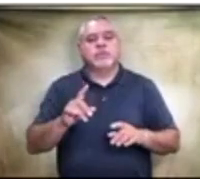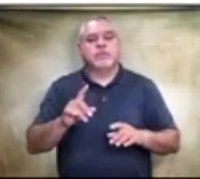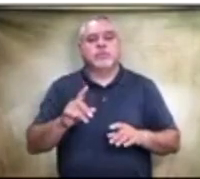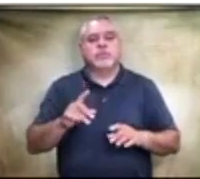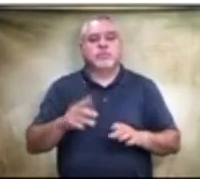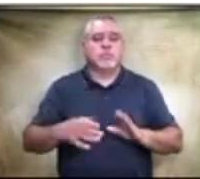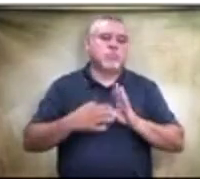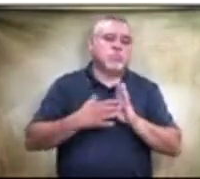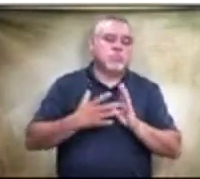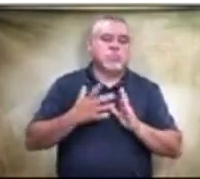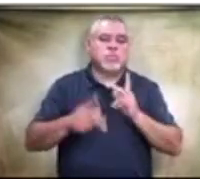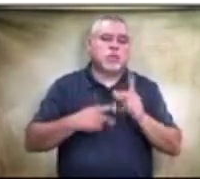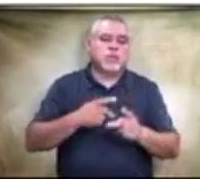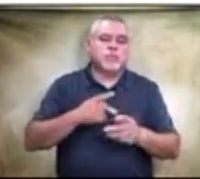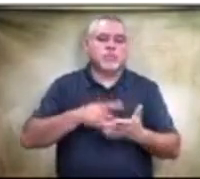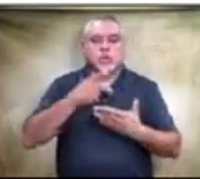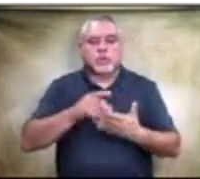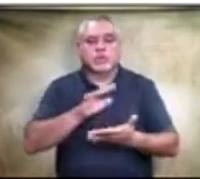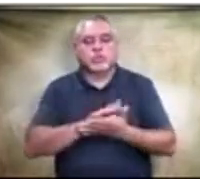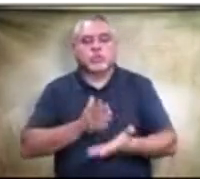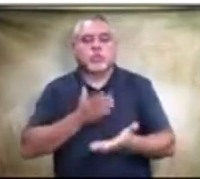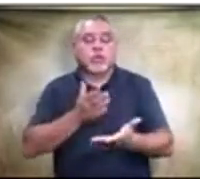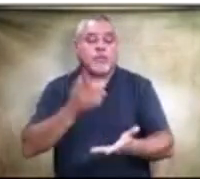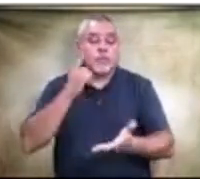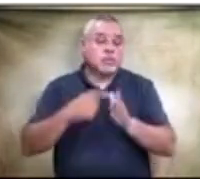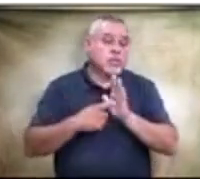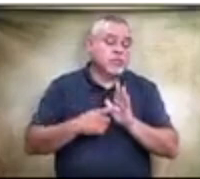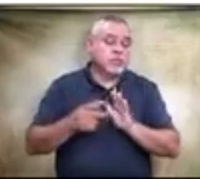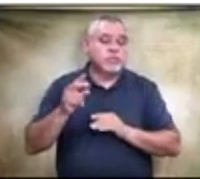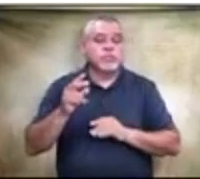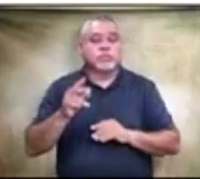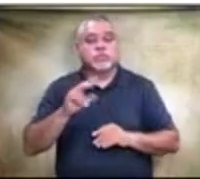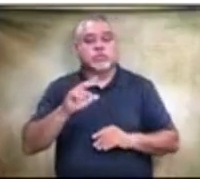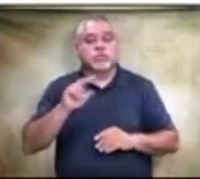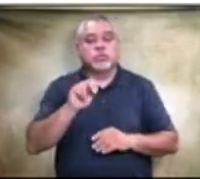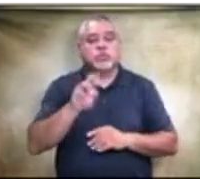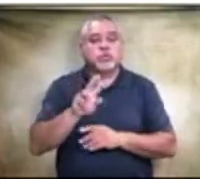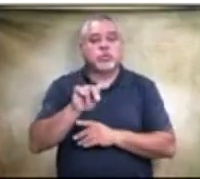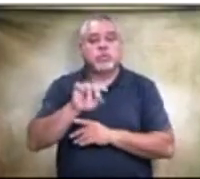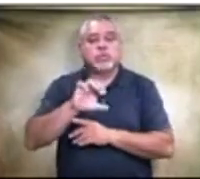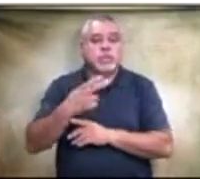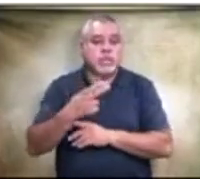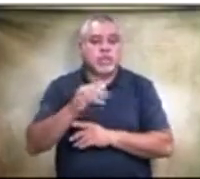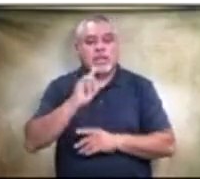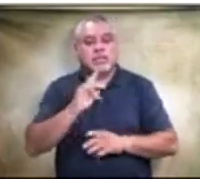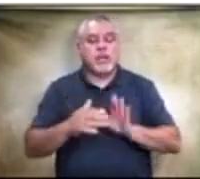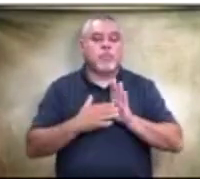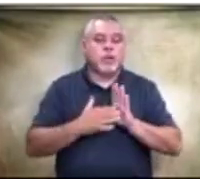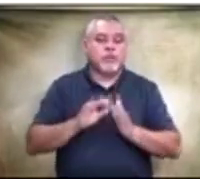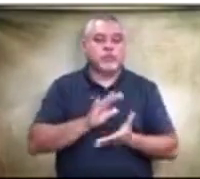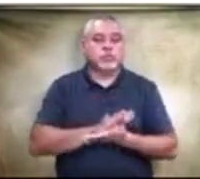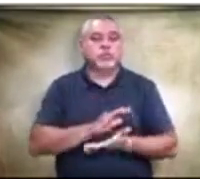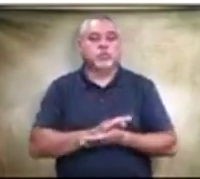or the programs and schools that we offer. So, for example, if you take a look at New Tech, New Tech is a model of schools that we